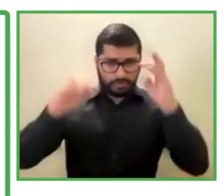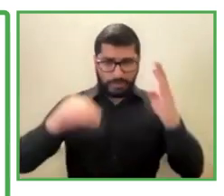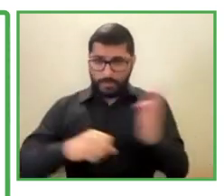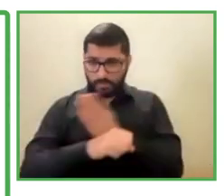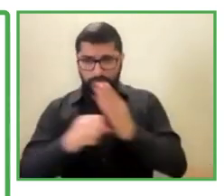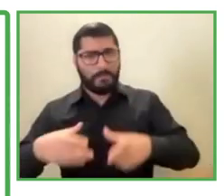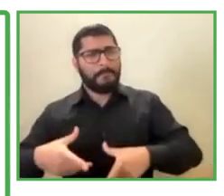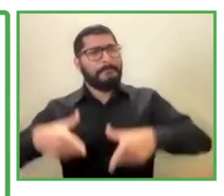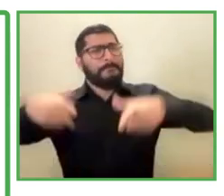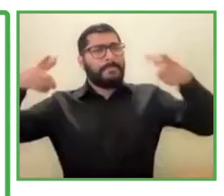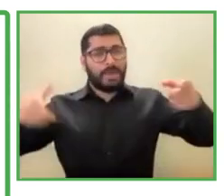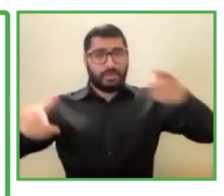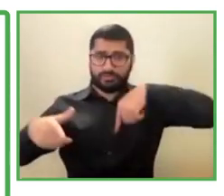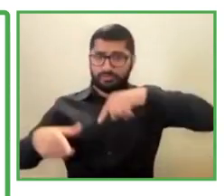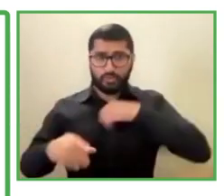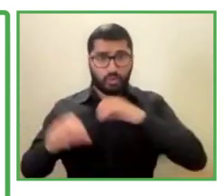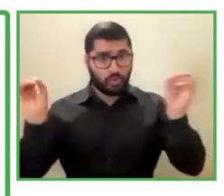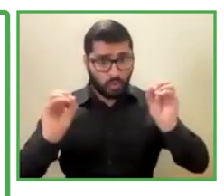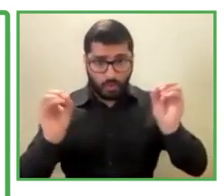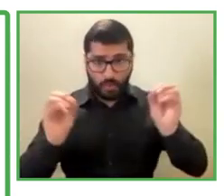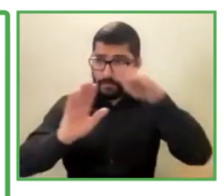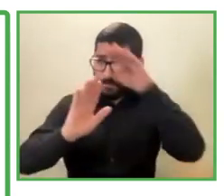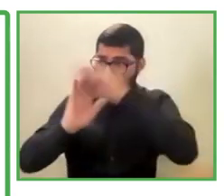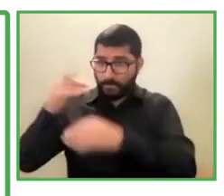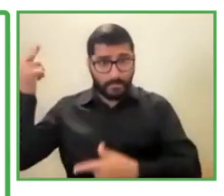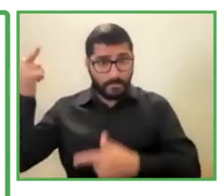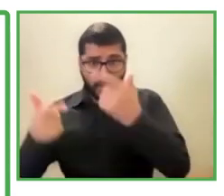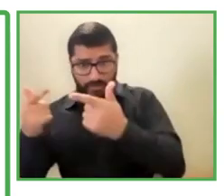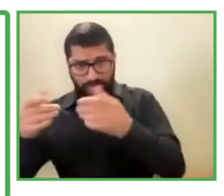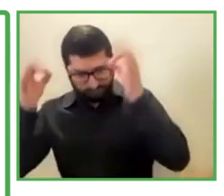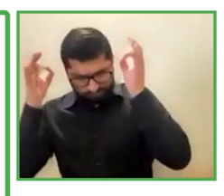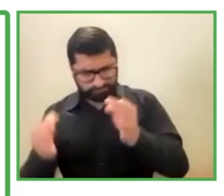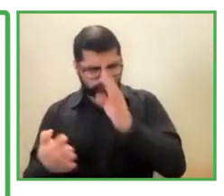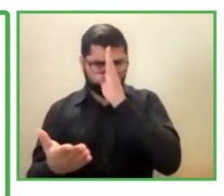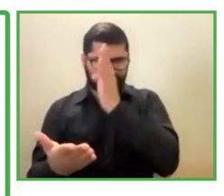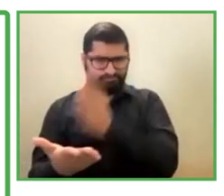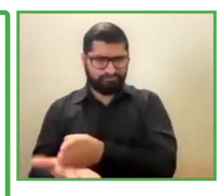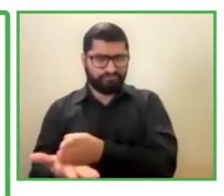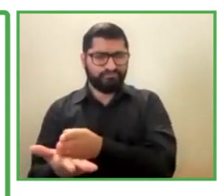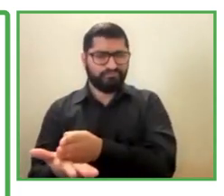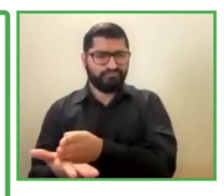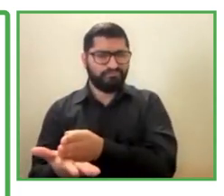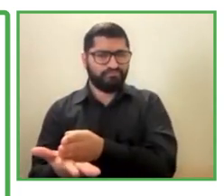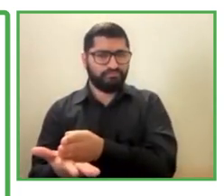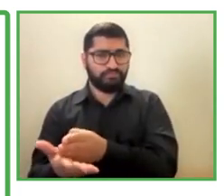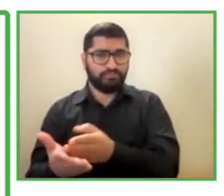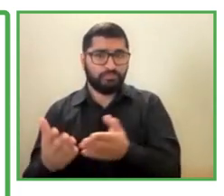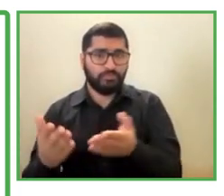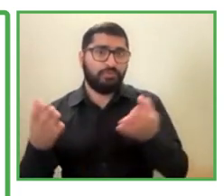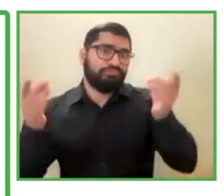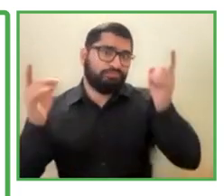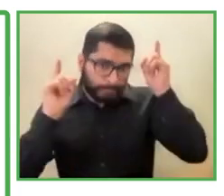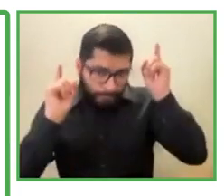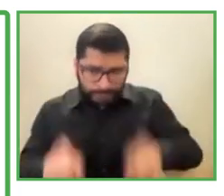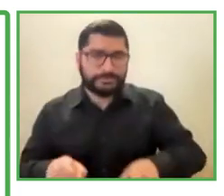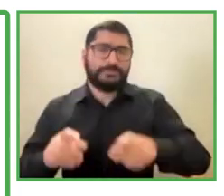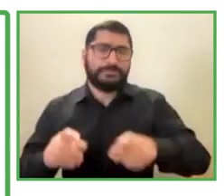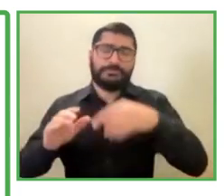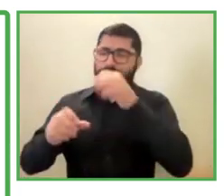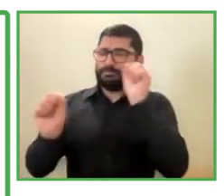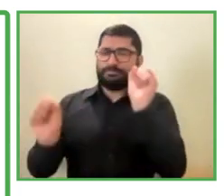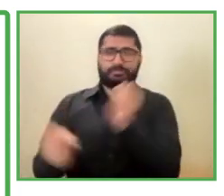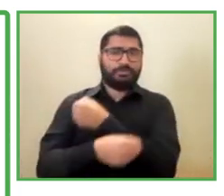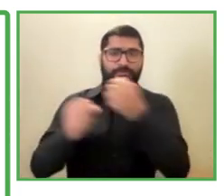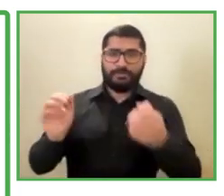we will not be able to drive a very, very consistent, I mean, consistent manner of disability inclusion